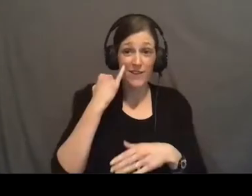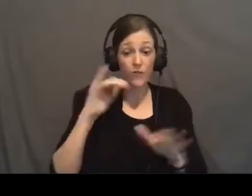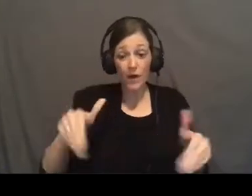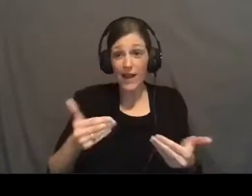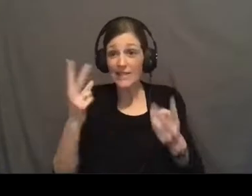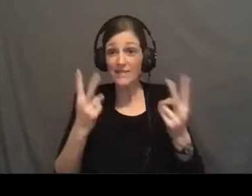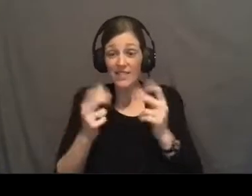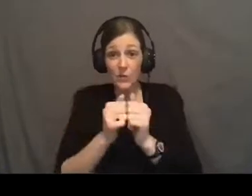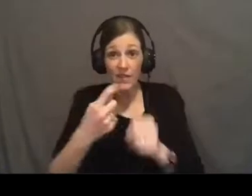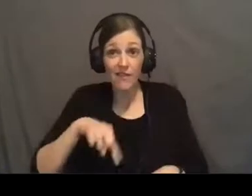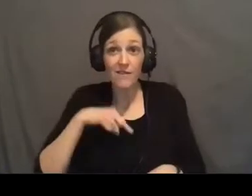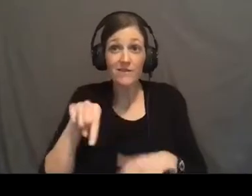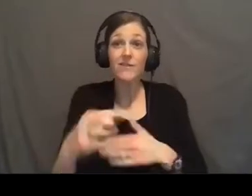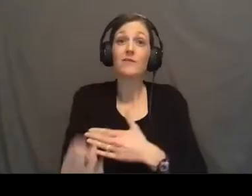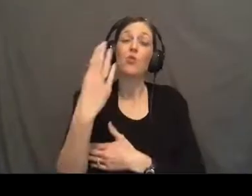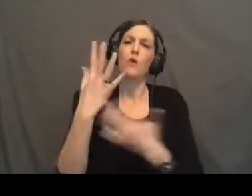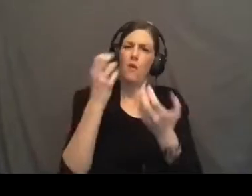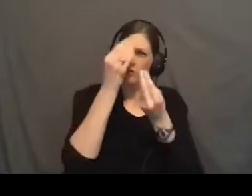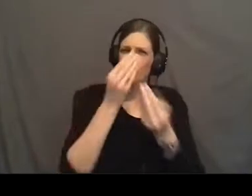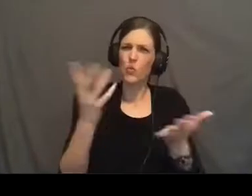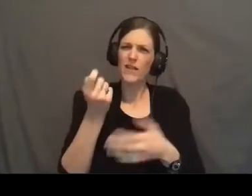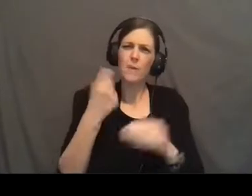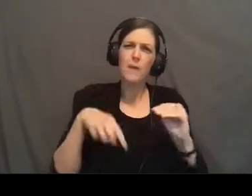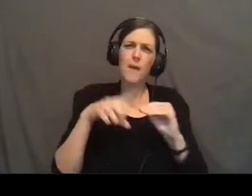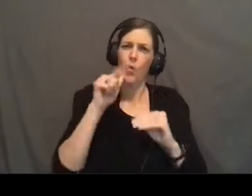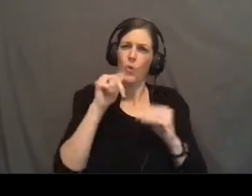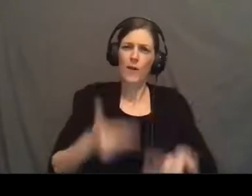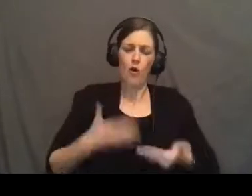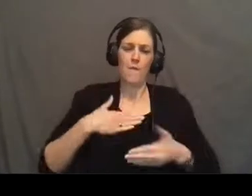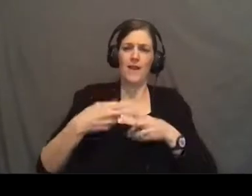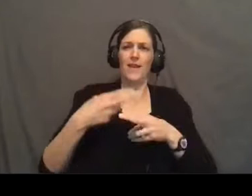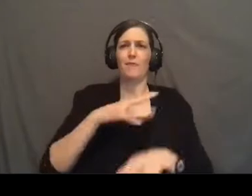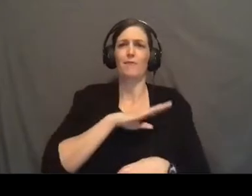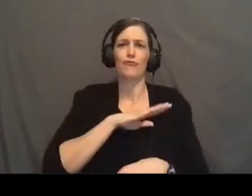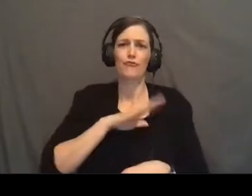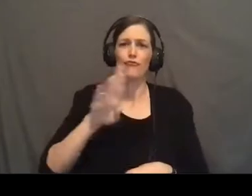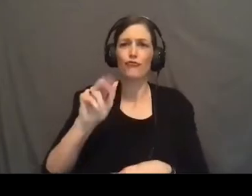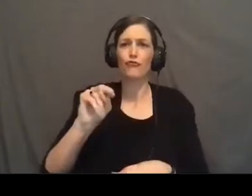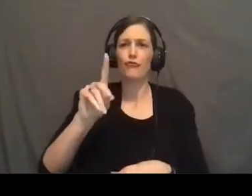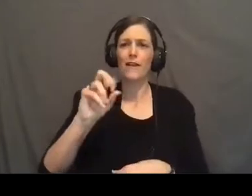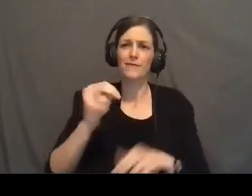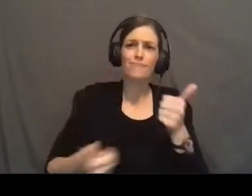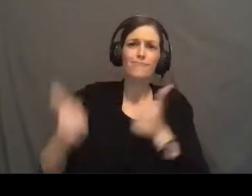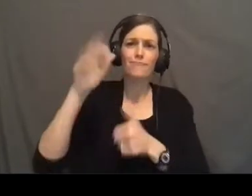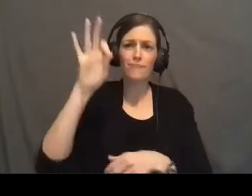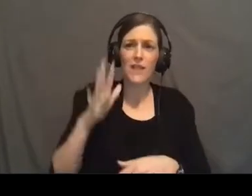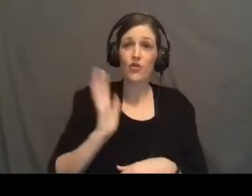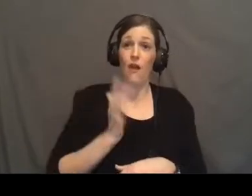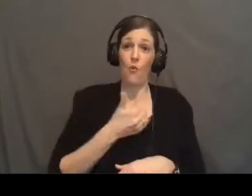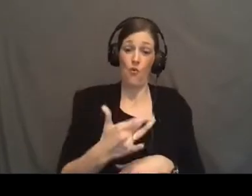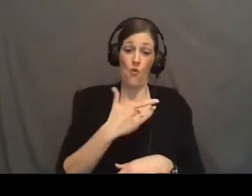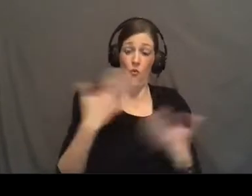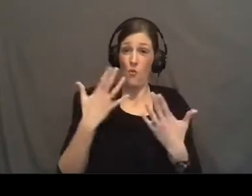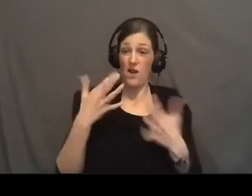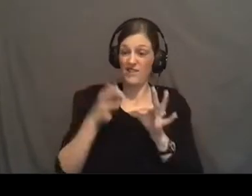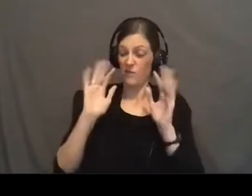visiting us with us this morning, we want to let you know a little bit about who we are. My name is Pastor Brandon Ziske, lead pastor at Austin Hills Church. Our heartbeat is to be